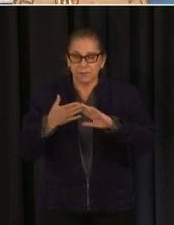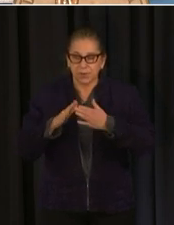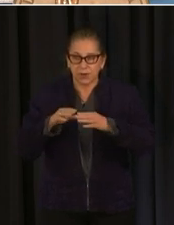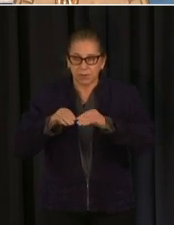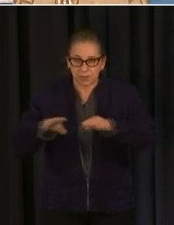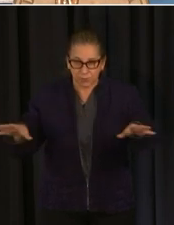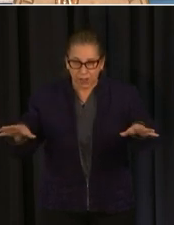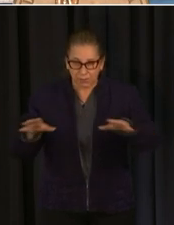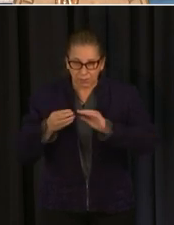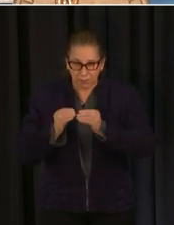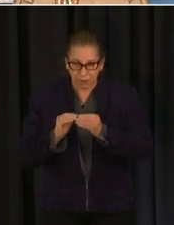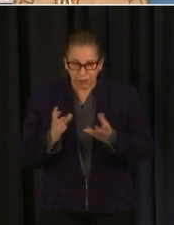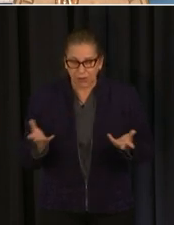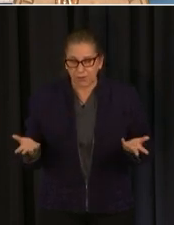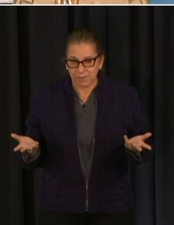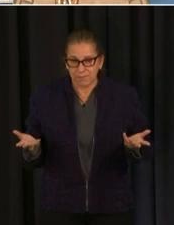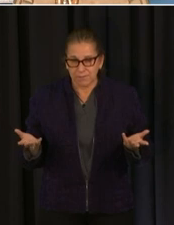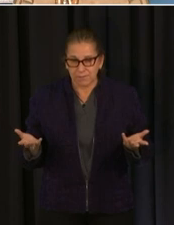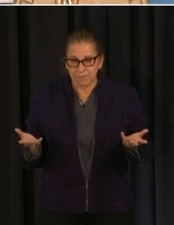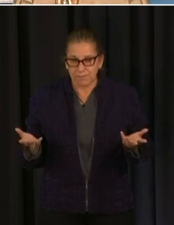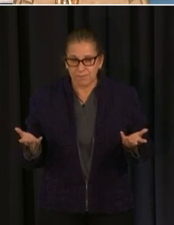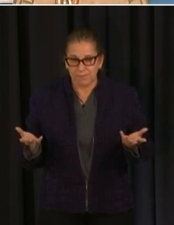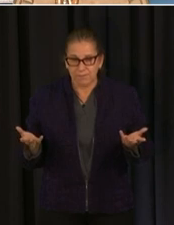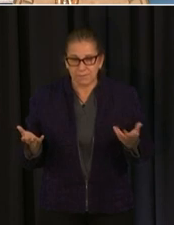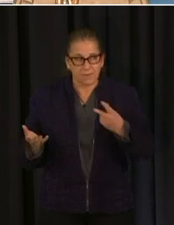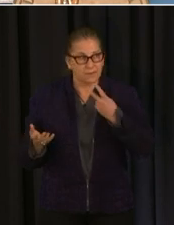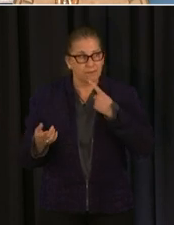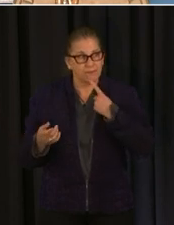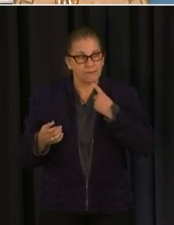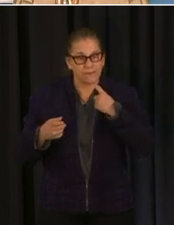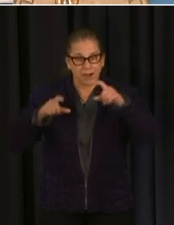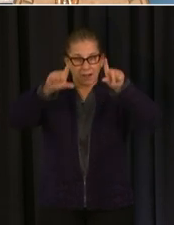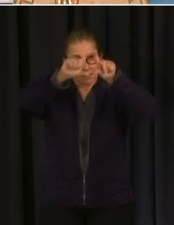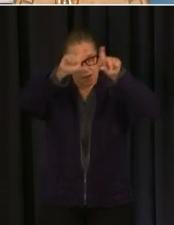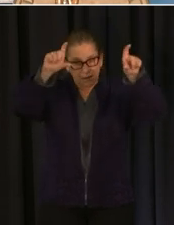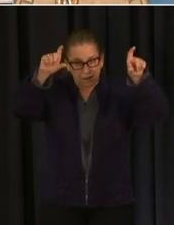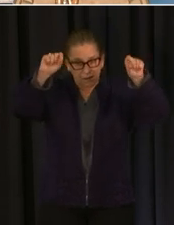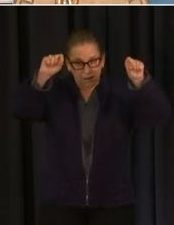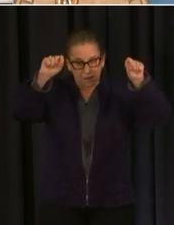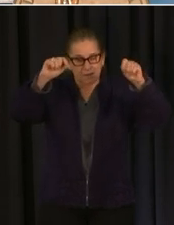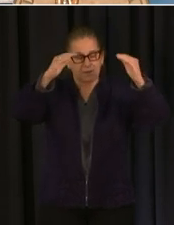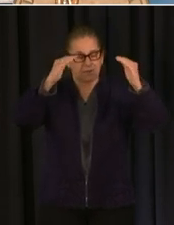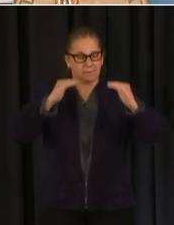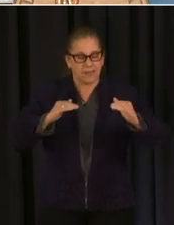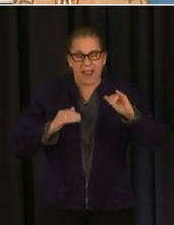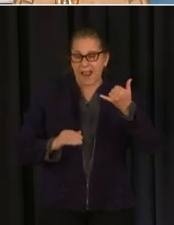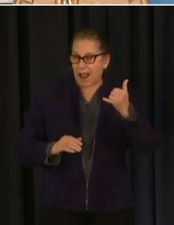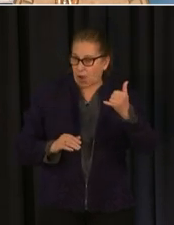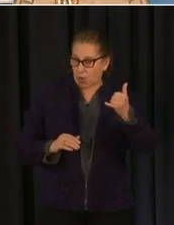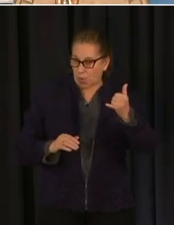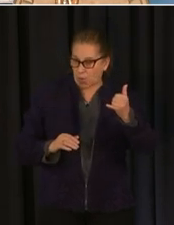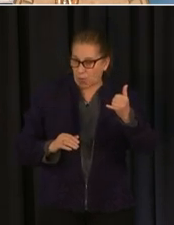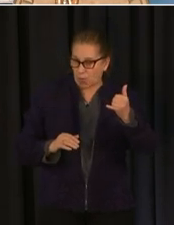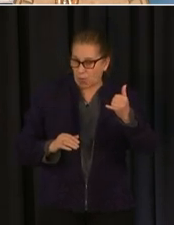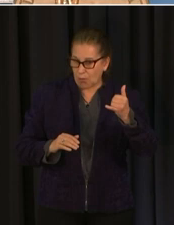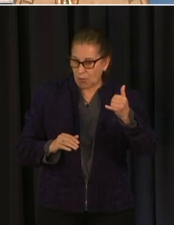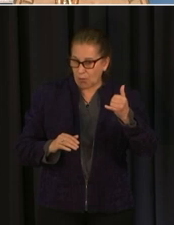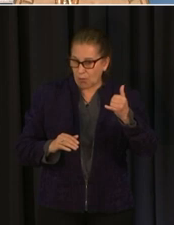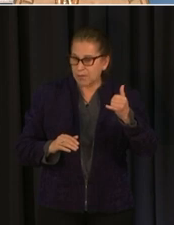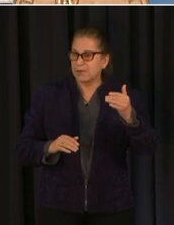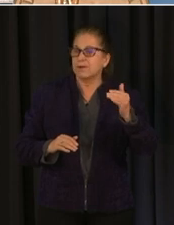numbers venture out of the red into the yellow and fast approaching the green